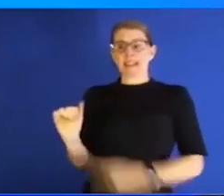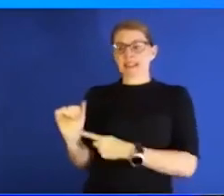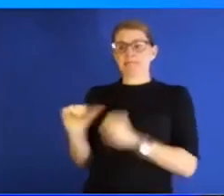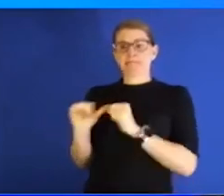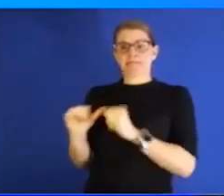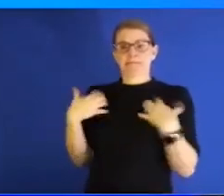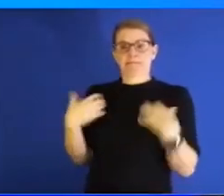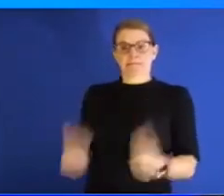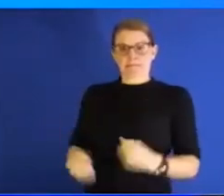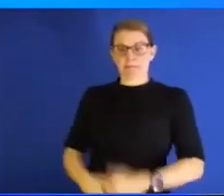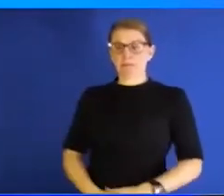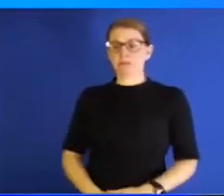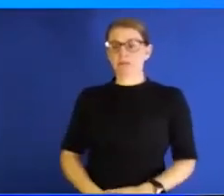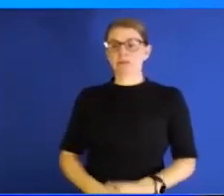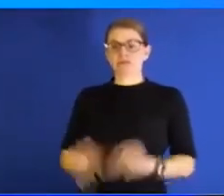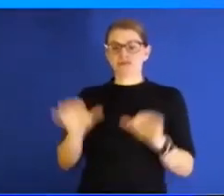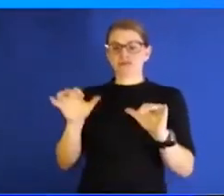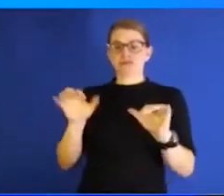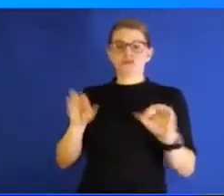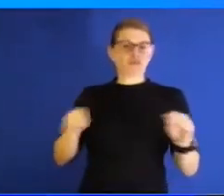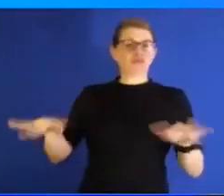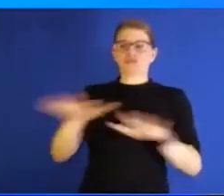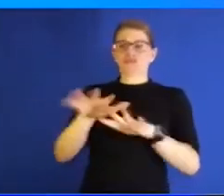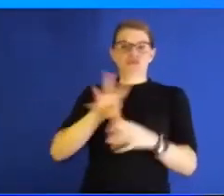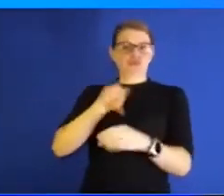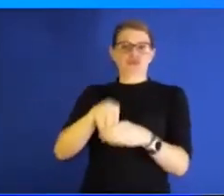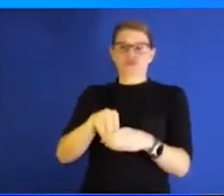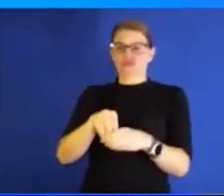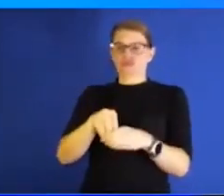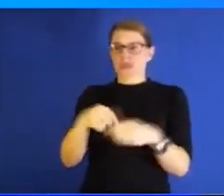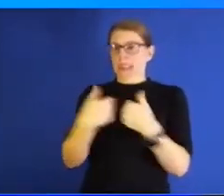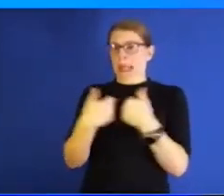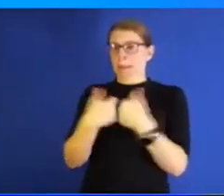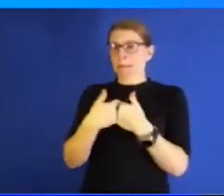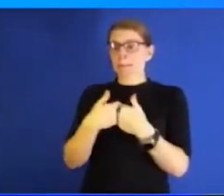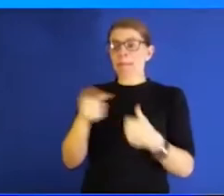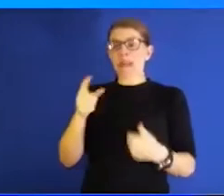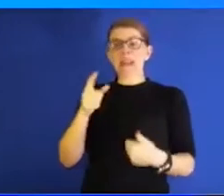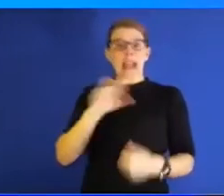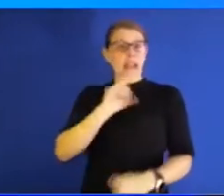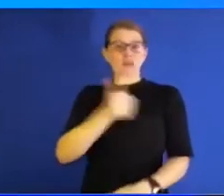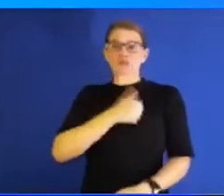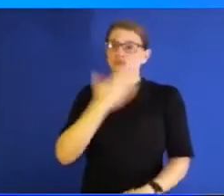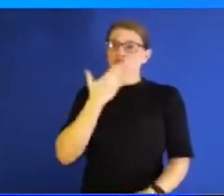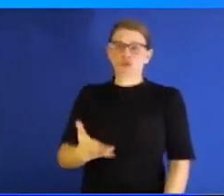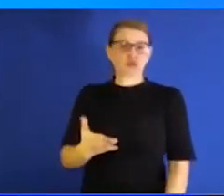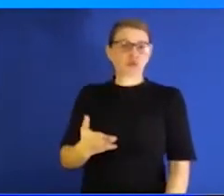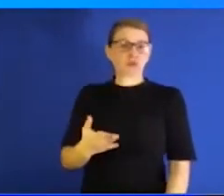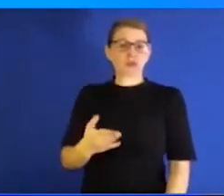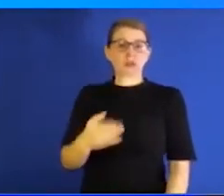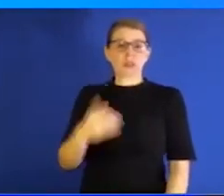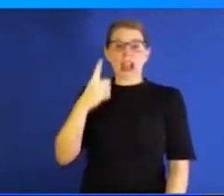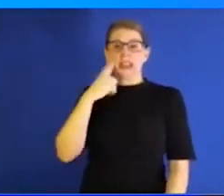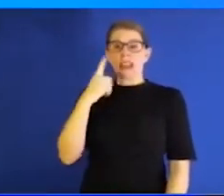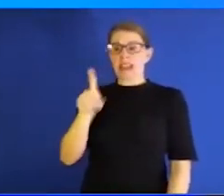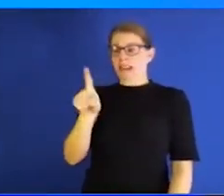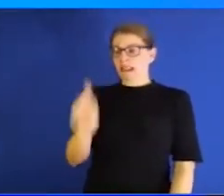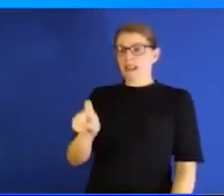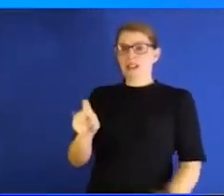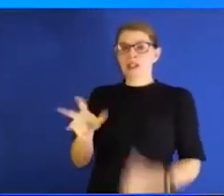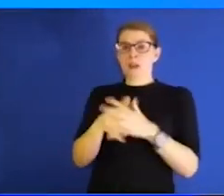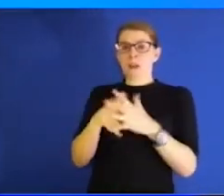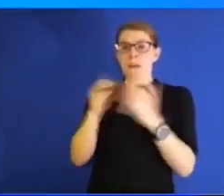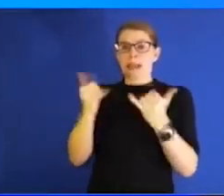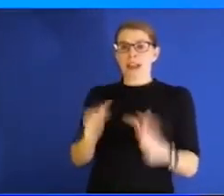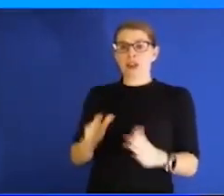the field or on the court. And they were good sports. I mean, by the end of that year, I think I asked one of the football players, he said he'd been tested